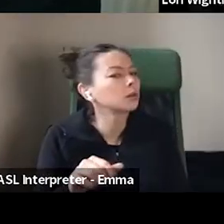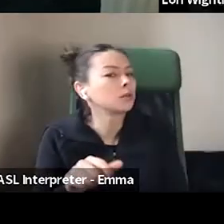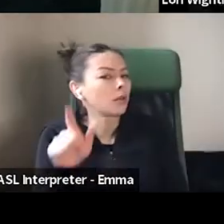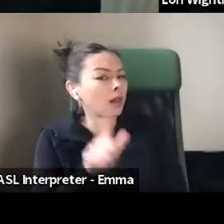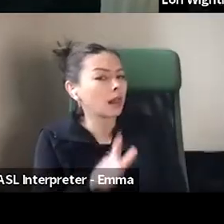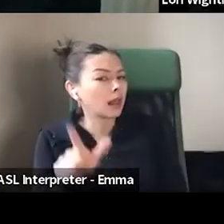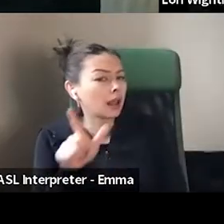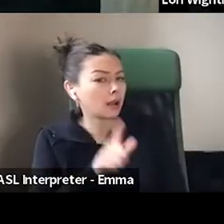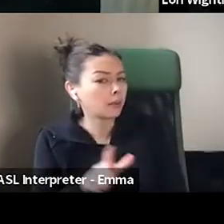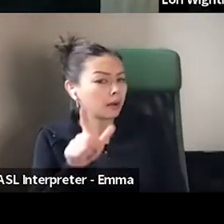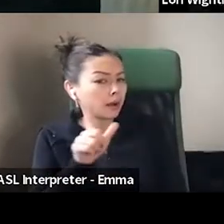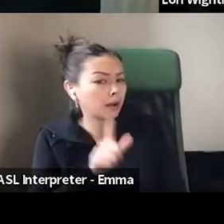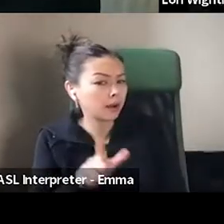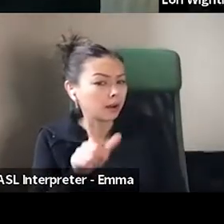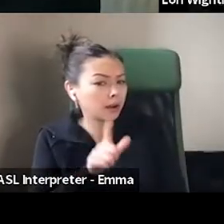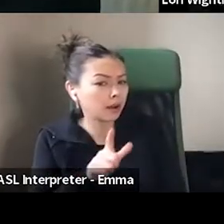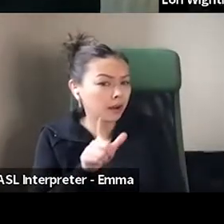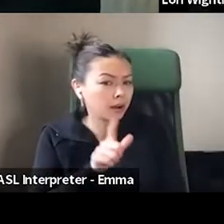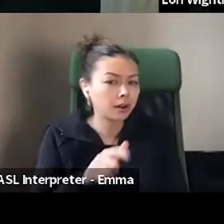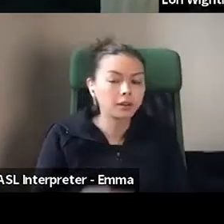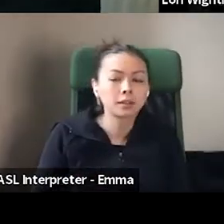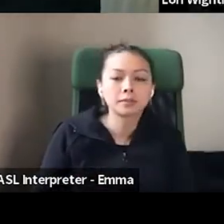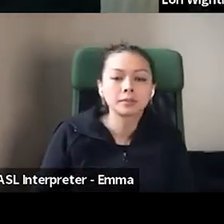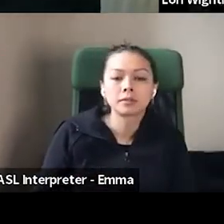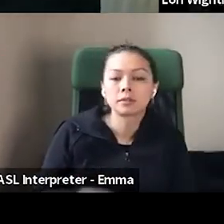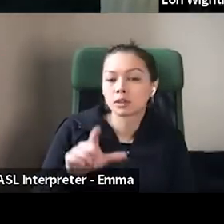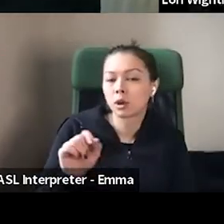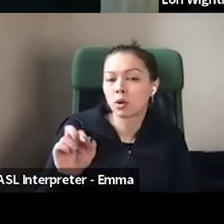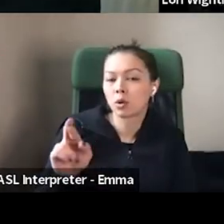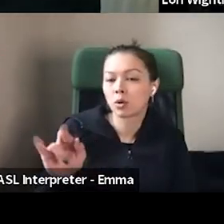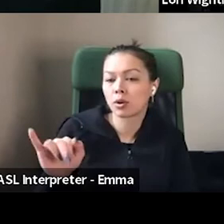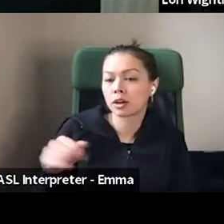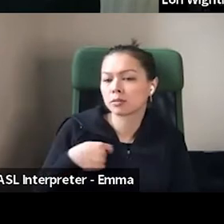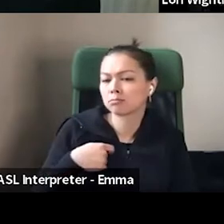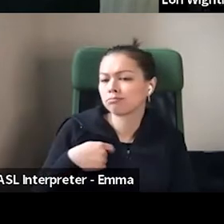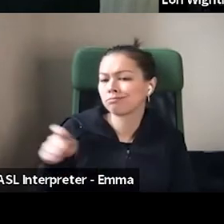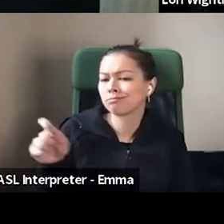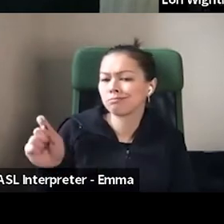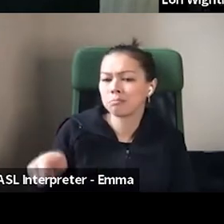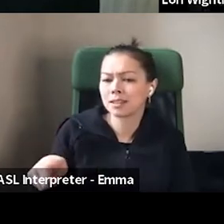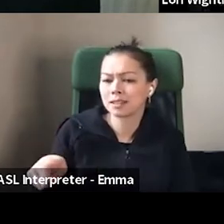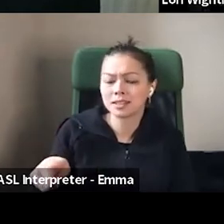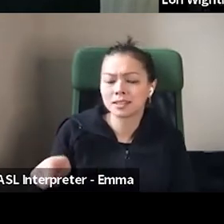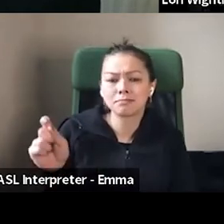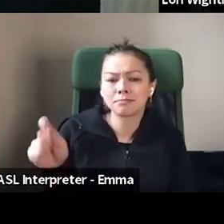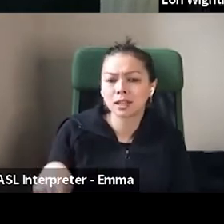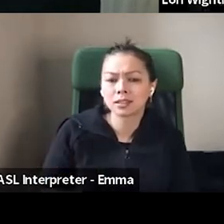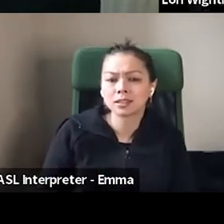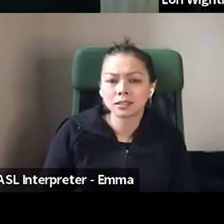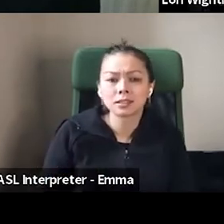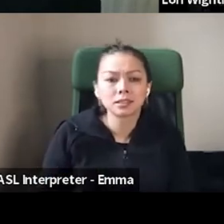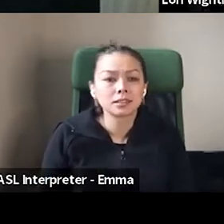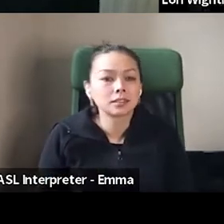believe so. Yeah, I guess. Hey, we have some here in Guelph. Do you? Okay. I mean, yeah.